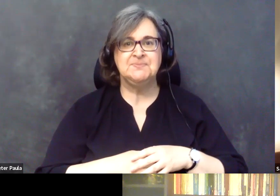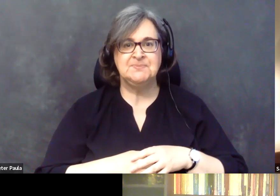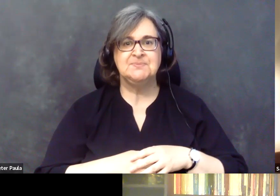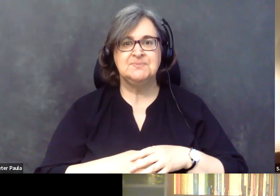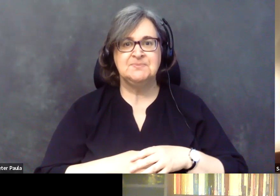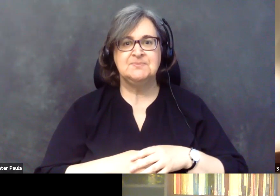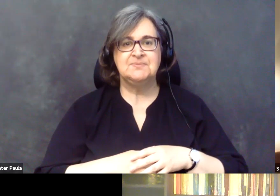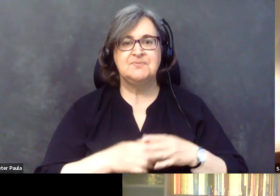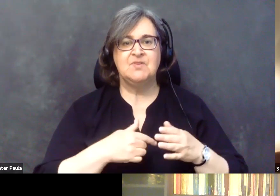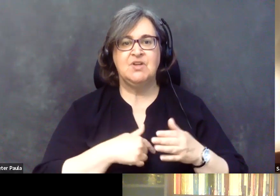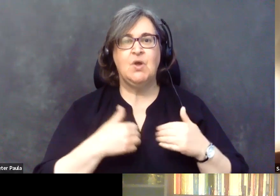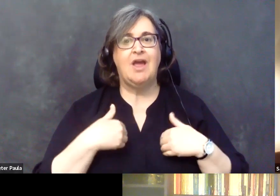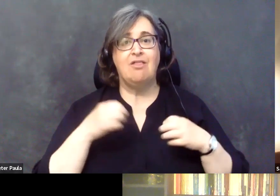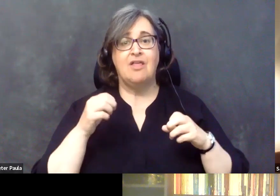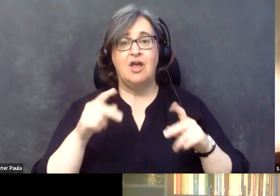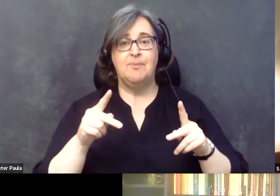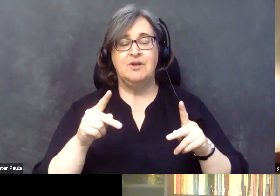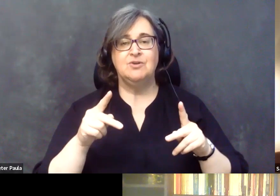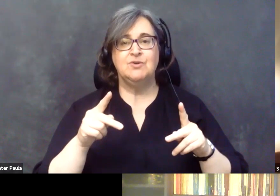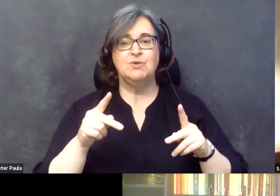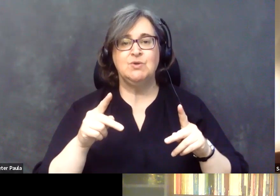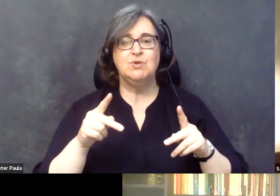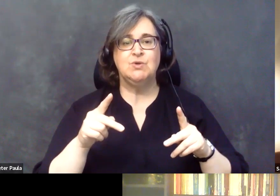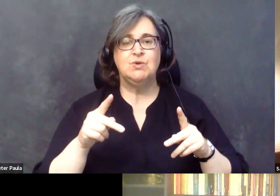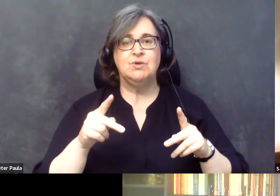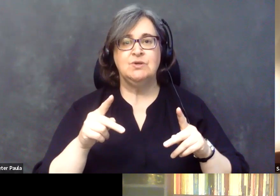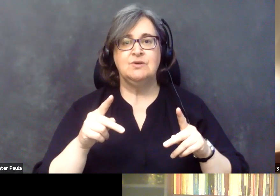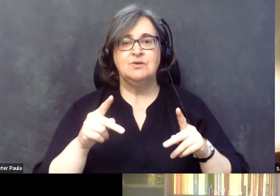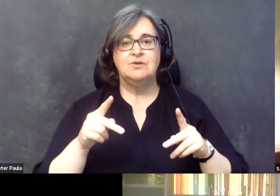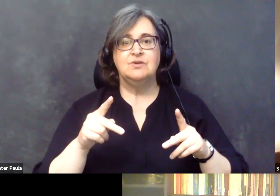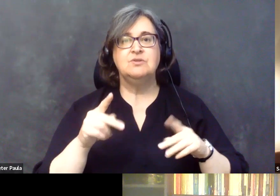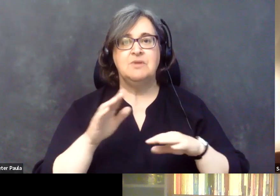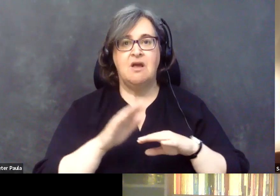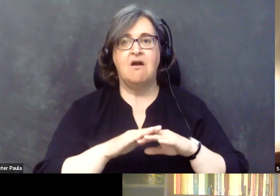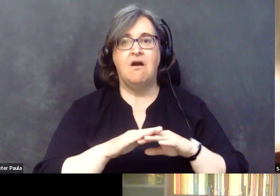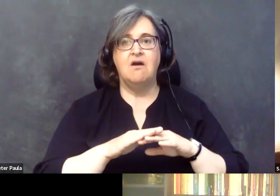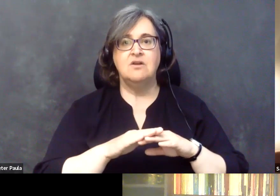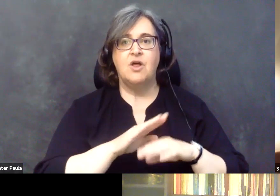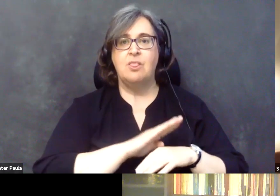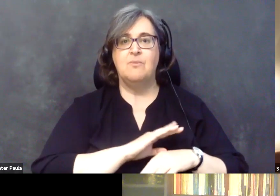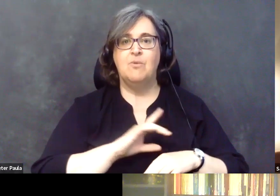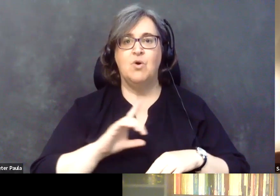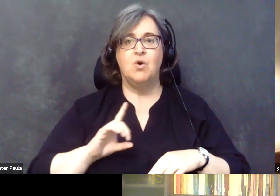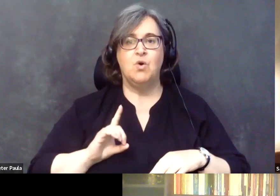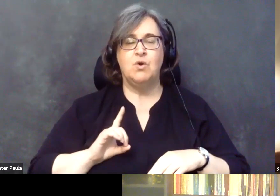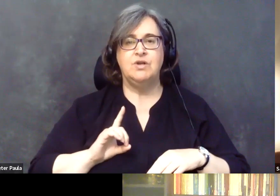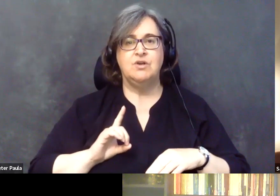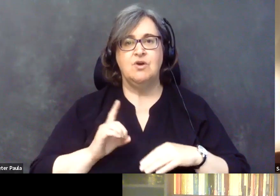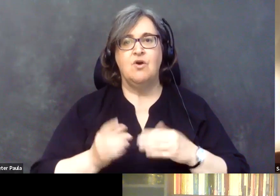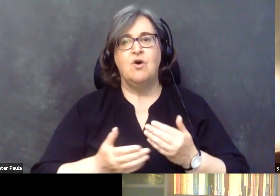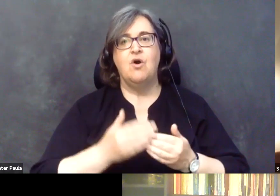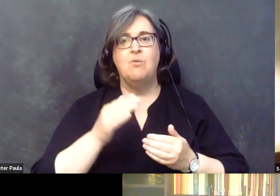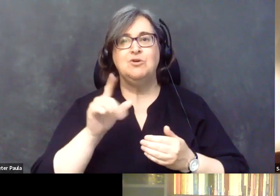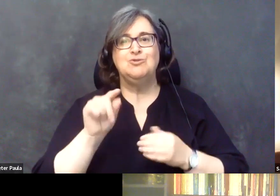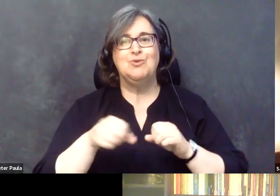In fact, I had the opportunity to be on the defiance board some almost 20 years ago,